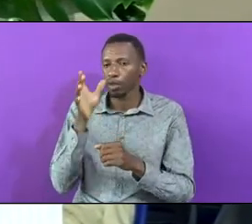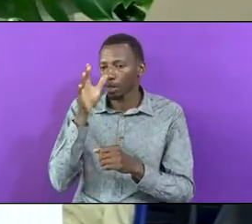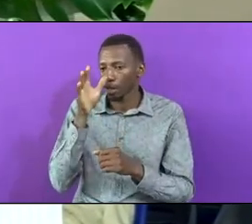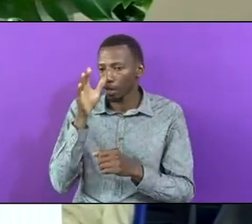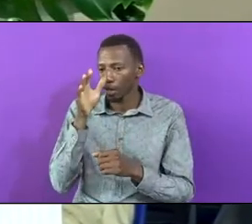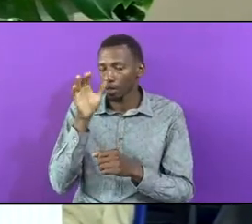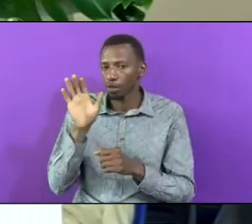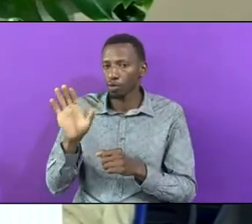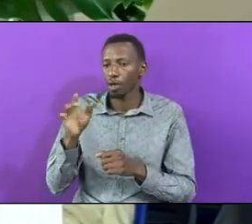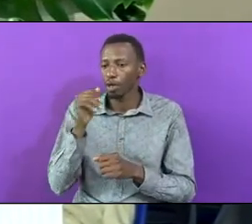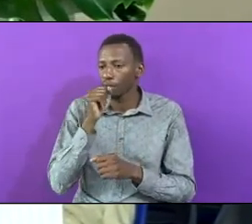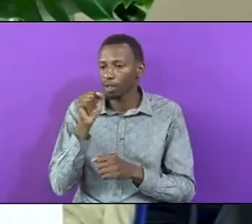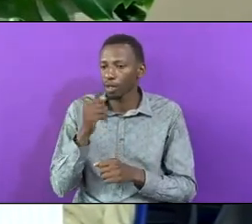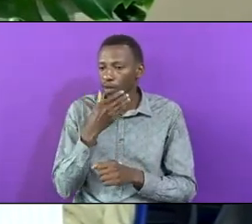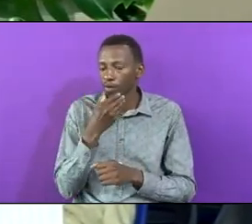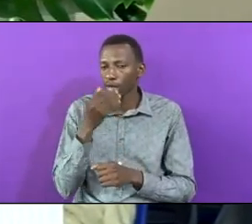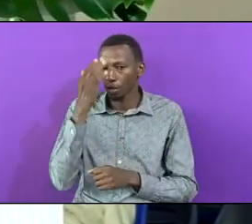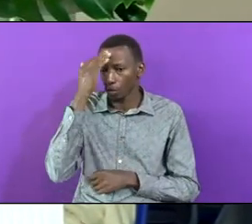I'm Not Blind